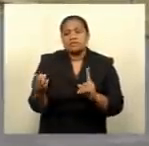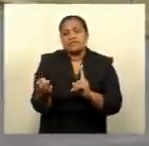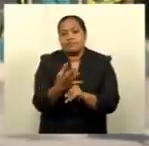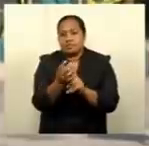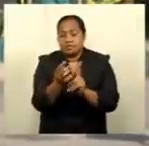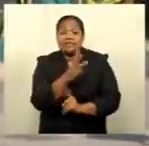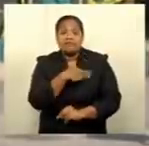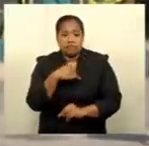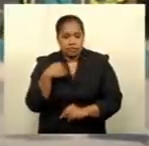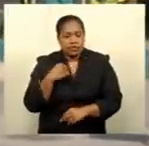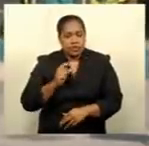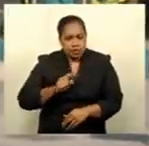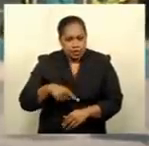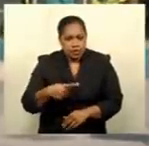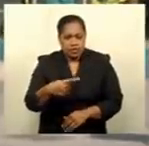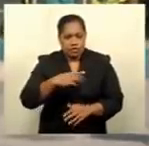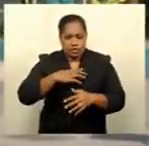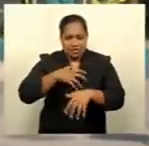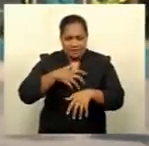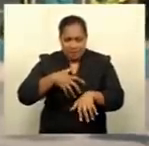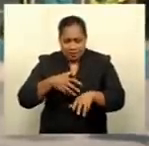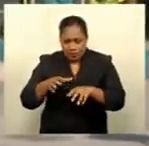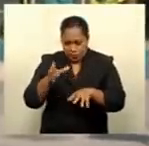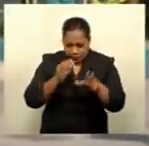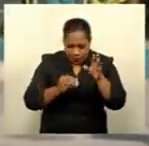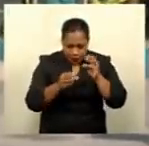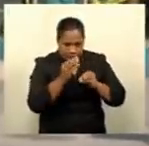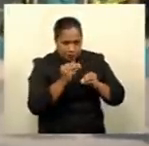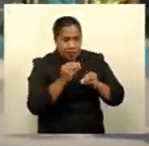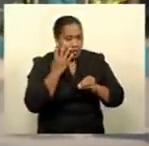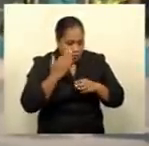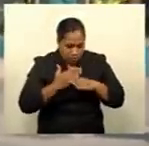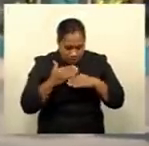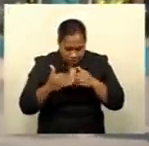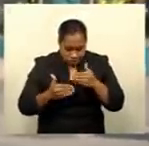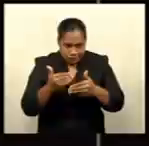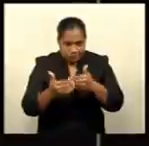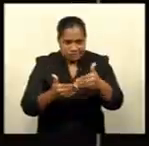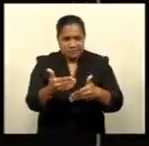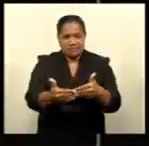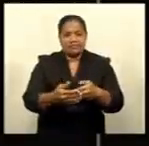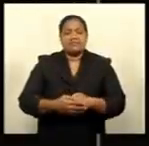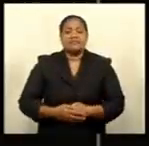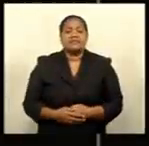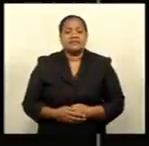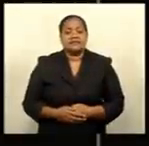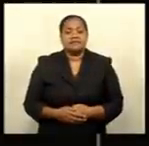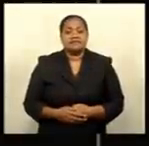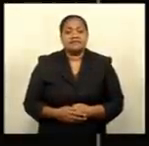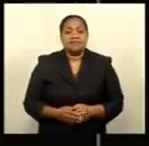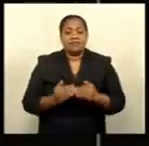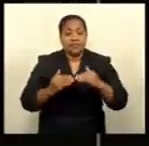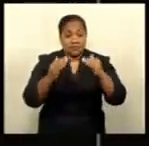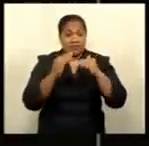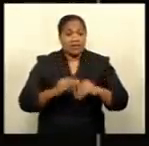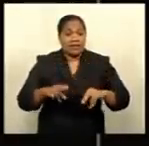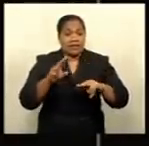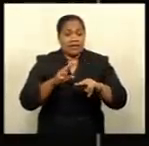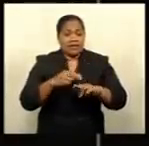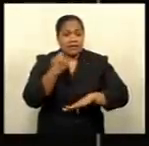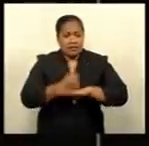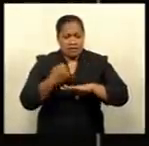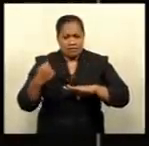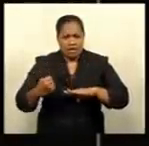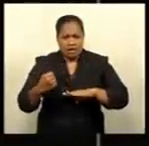will continue to adapt and learn as they respond. Kritika Kumar, FBC News. The government has identified that